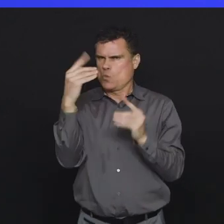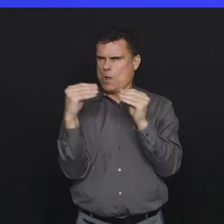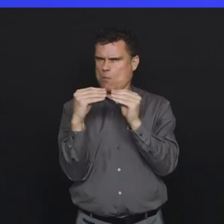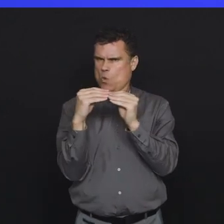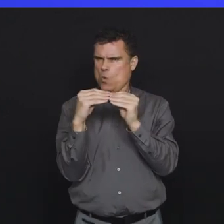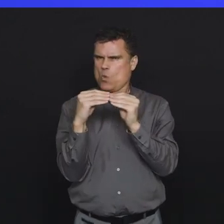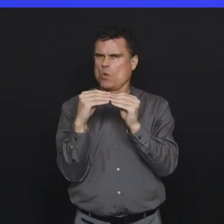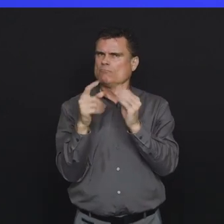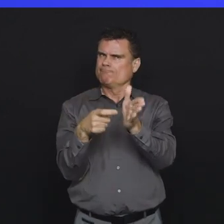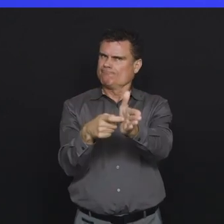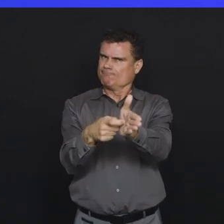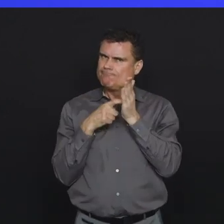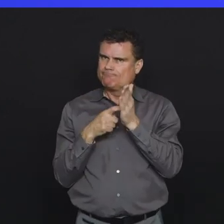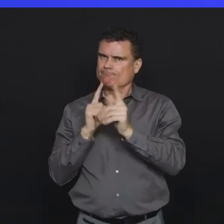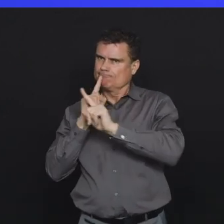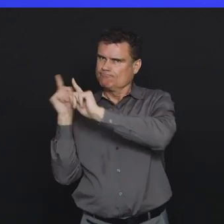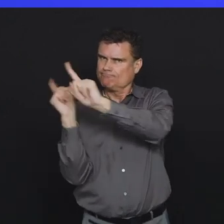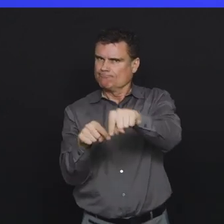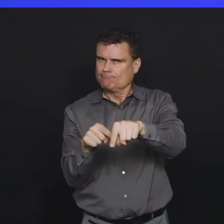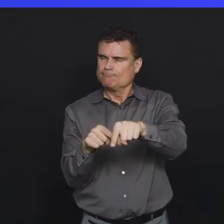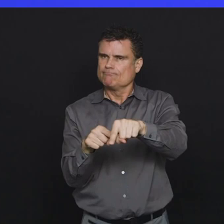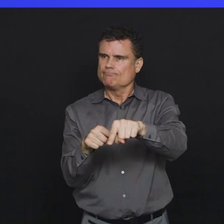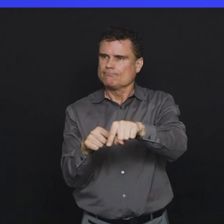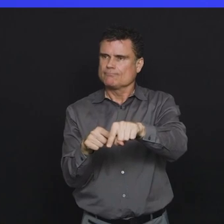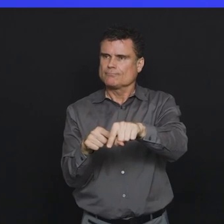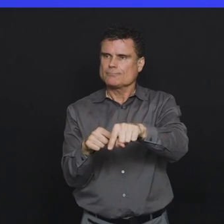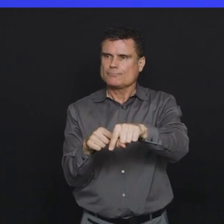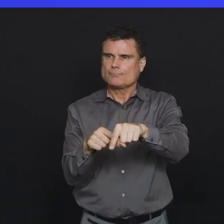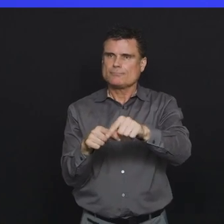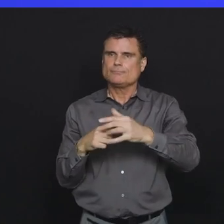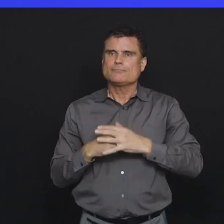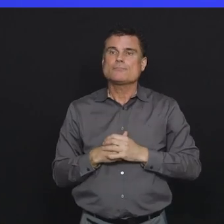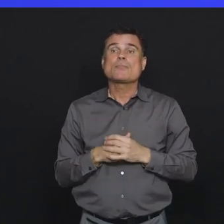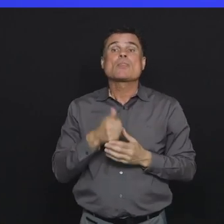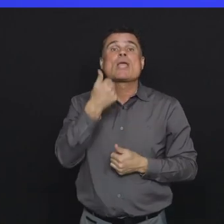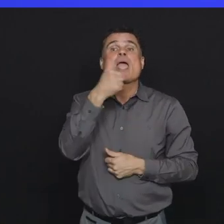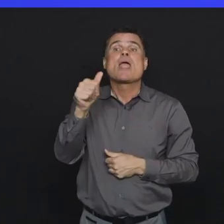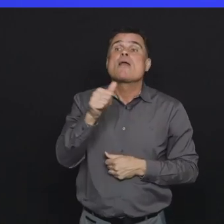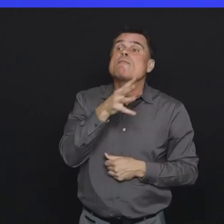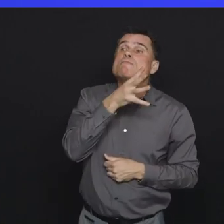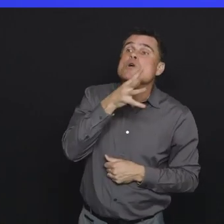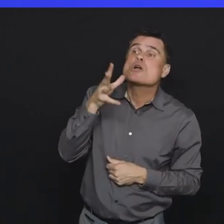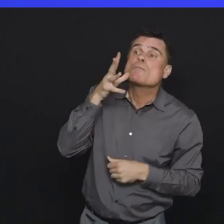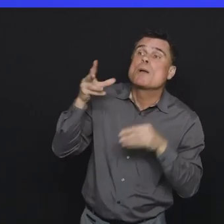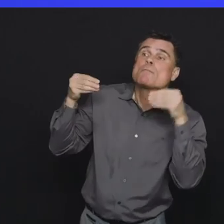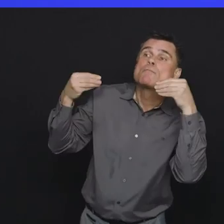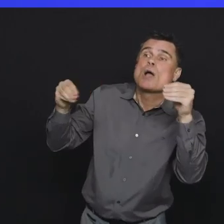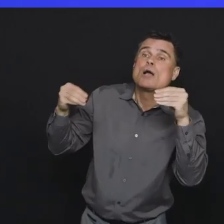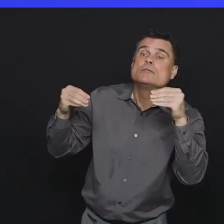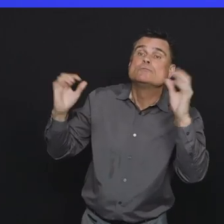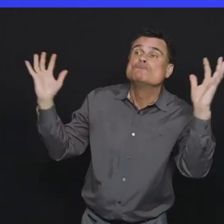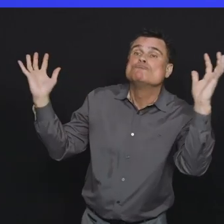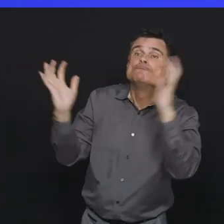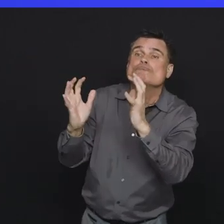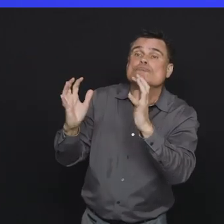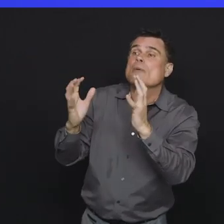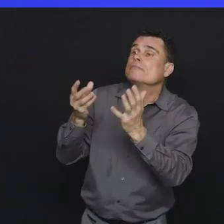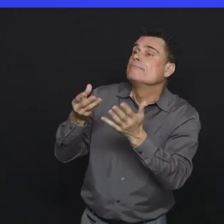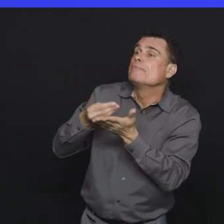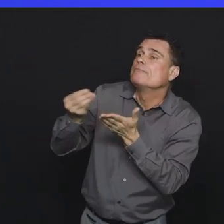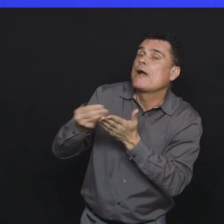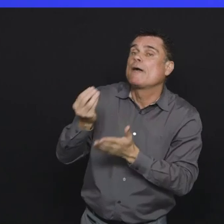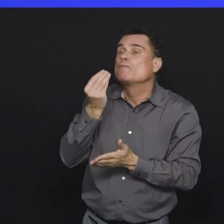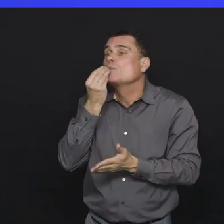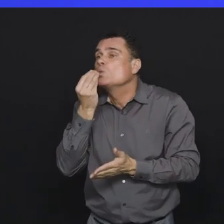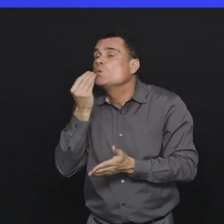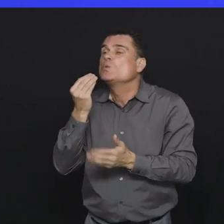one other order. I'm issuing the following order. All episodic vending markets, what we know as farmers markets or